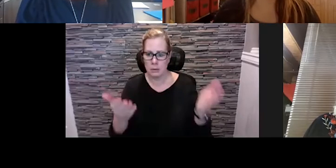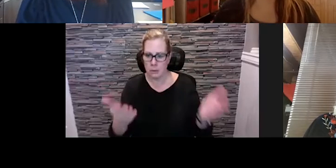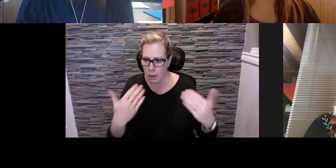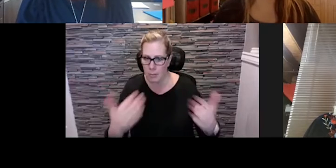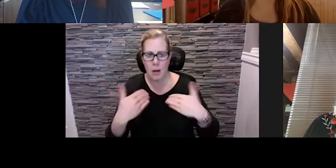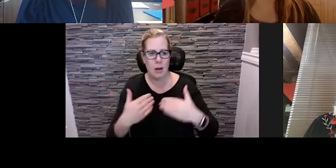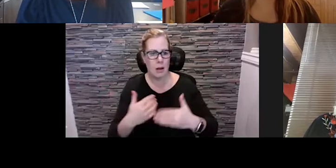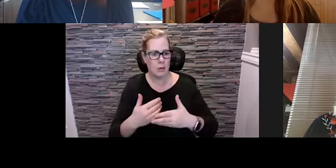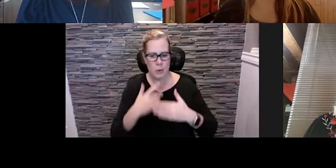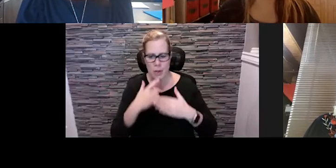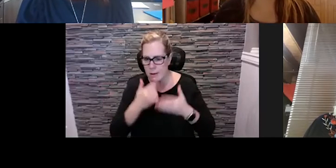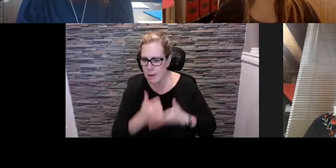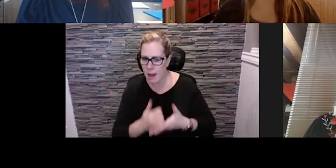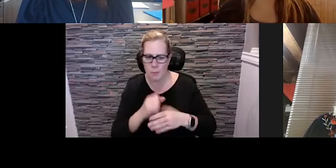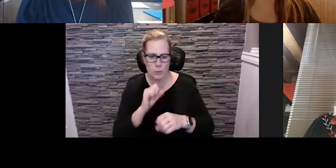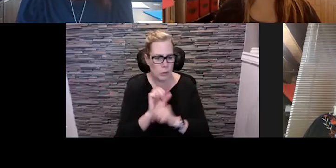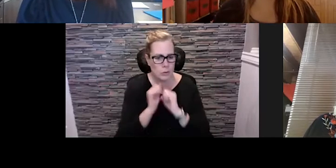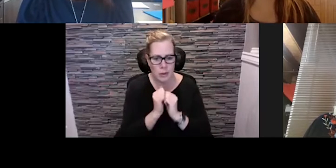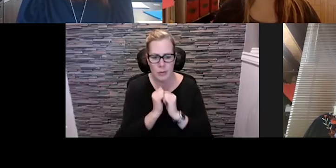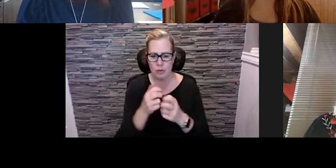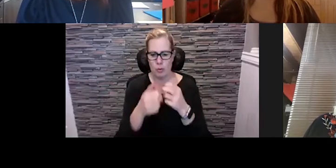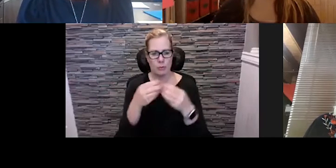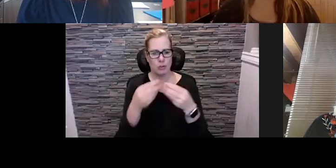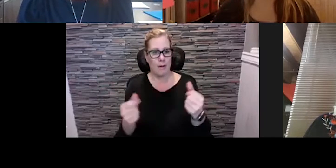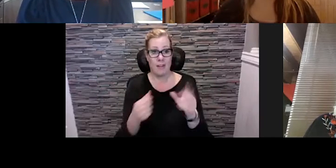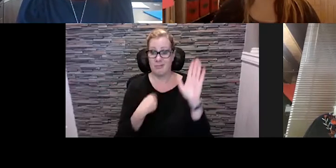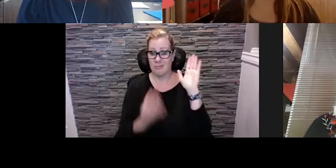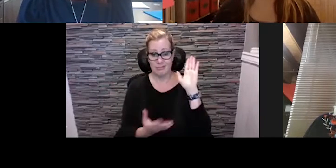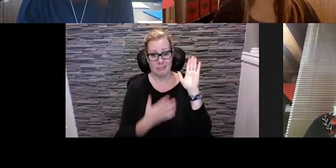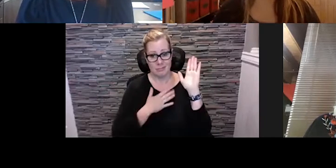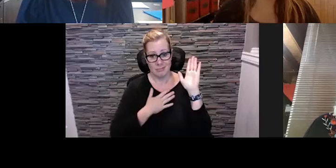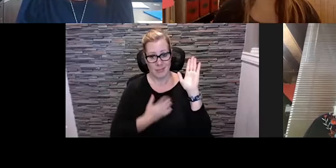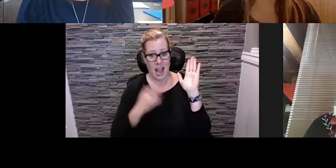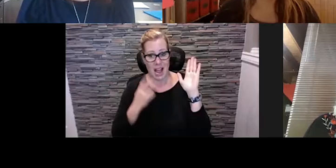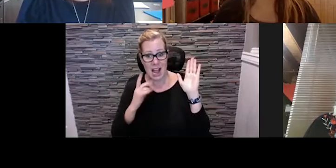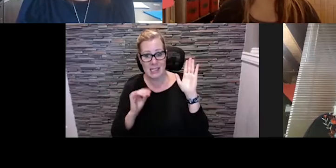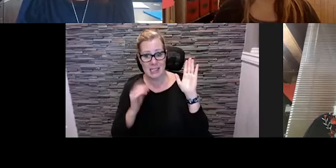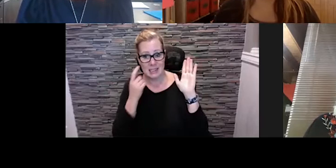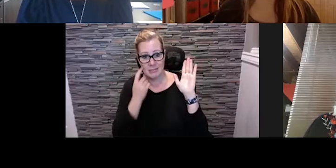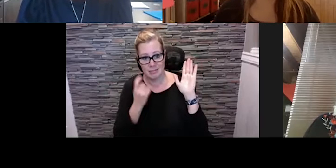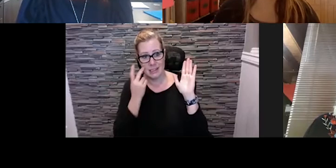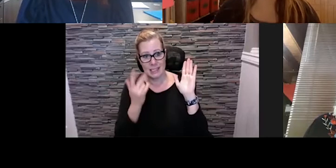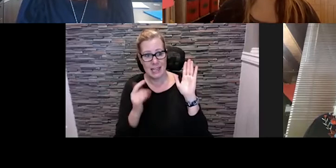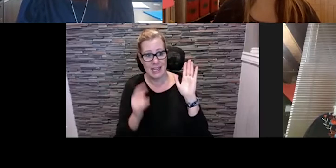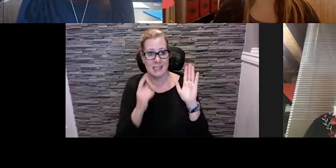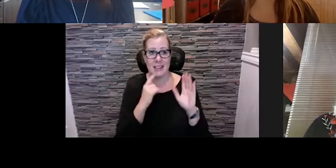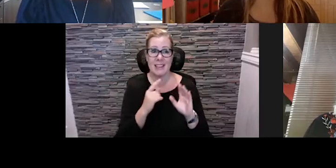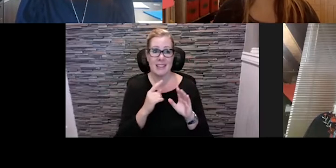and collaborate than they have recently. And I will say that will I think that attitude will extend in the future and specifically 2021.